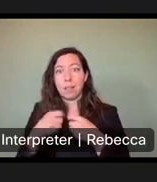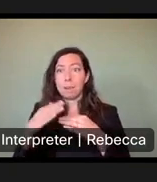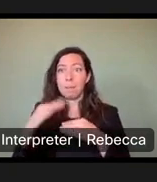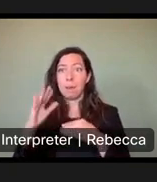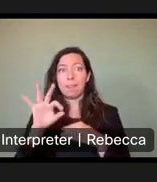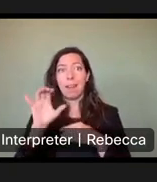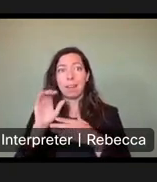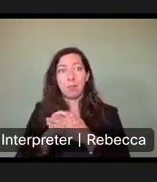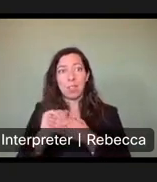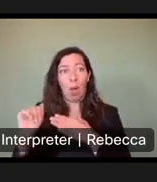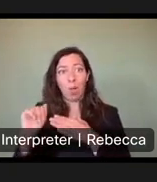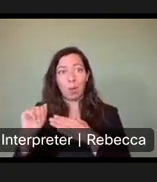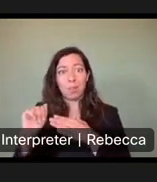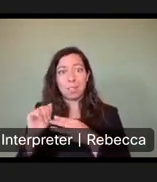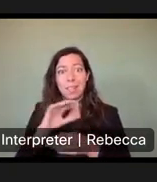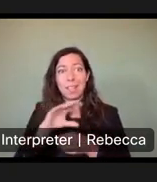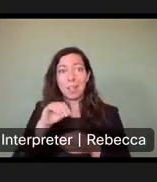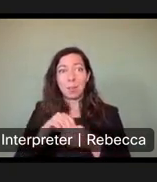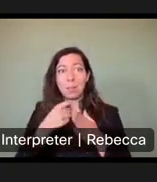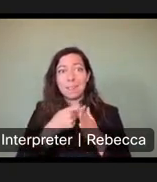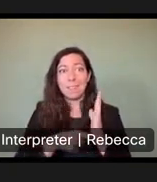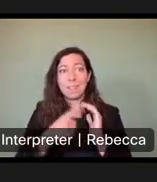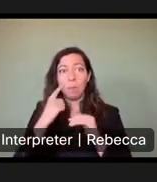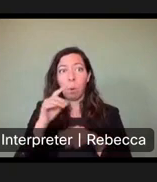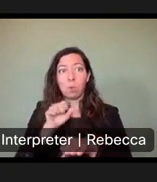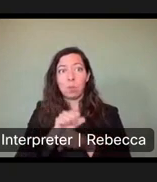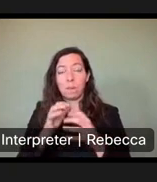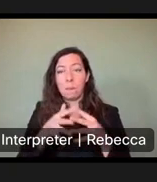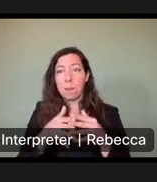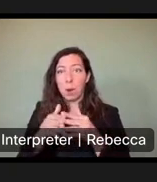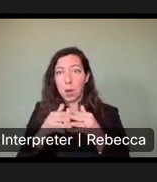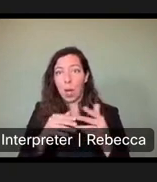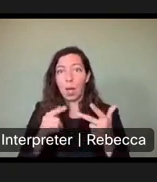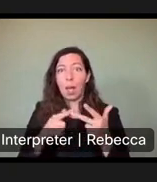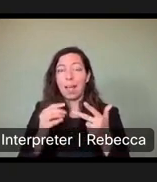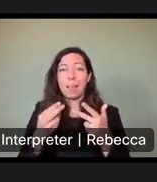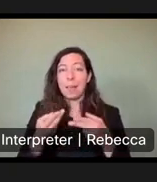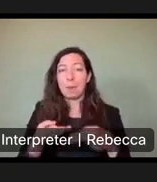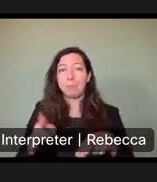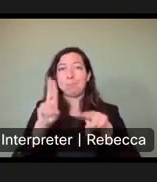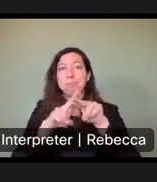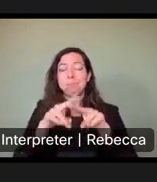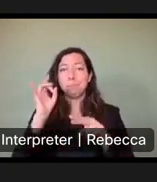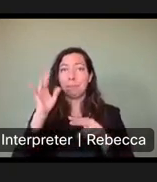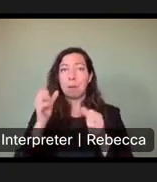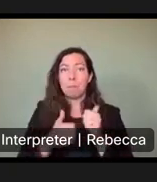including fees for reserve America. A massive increase and affordable for most everyone I know.